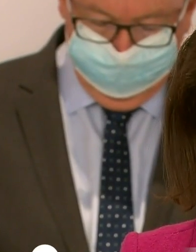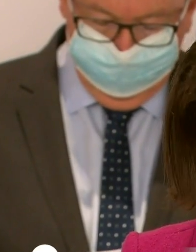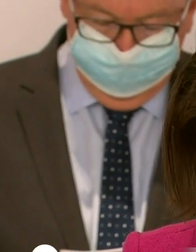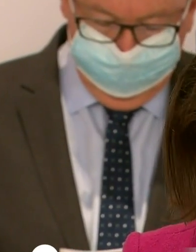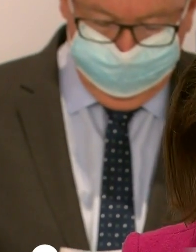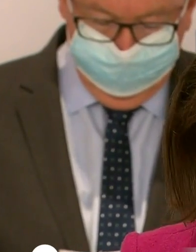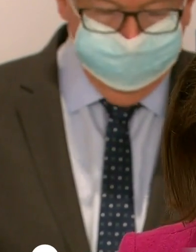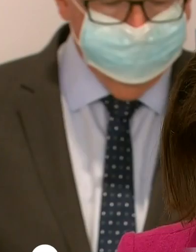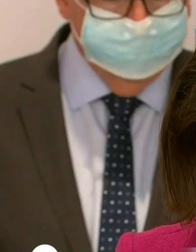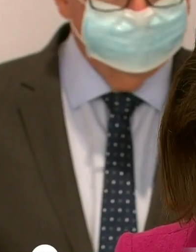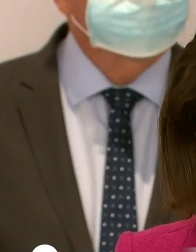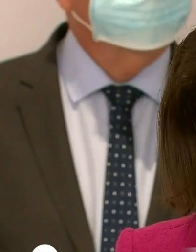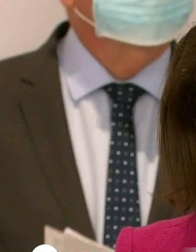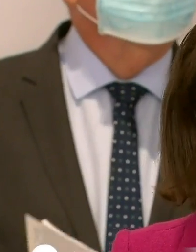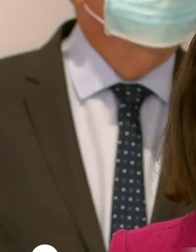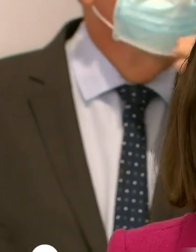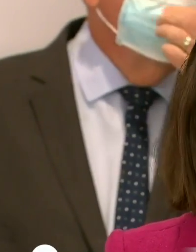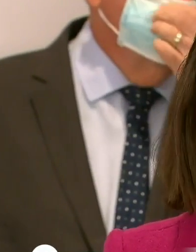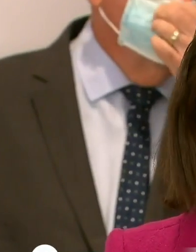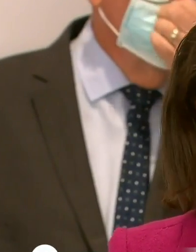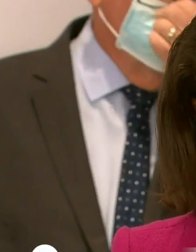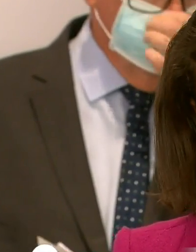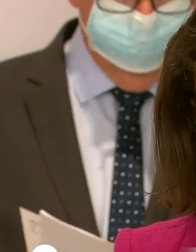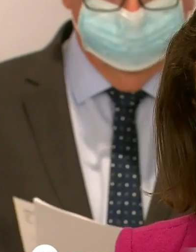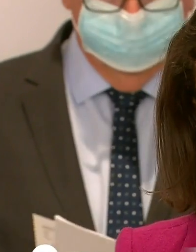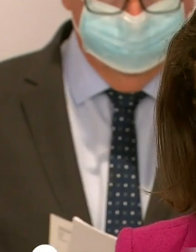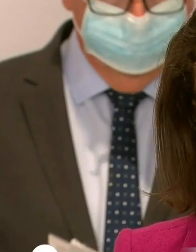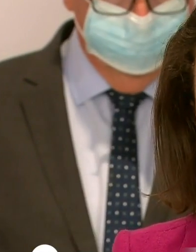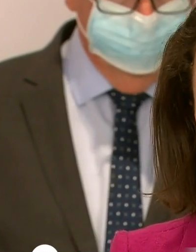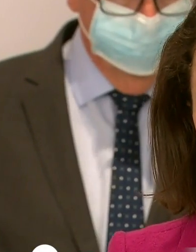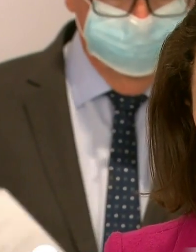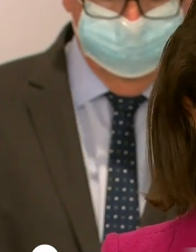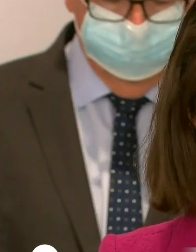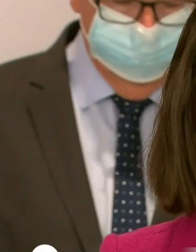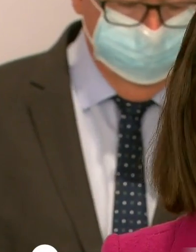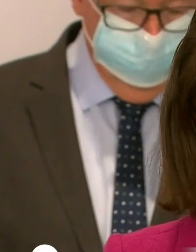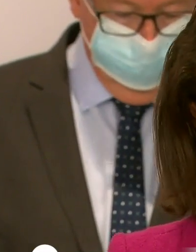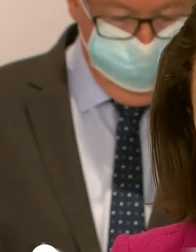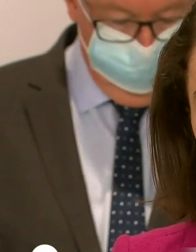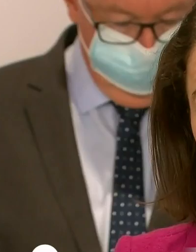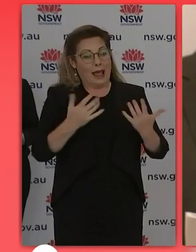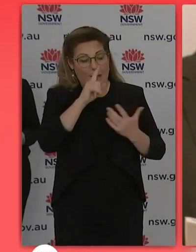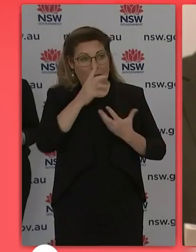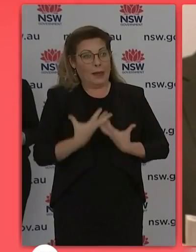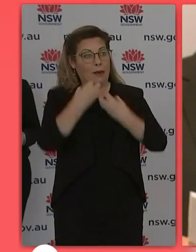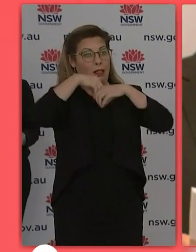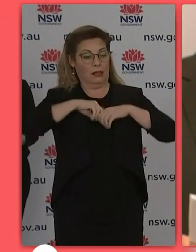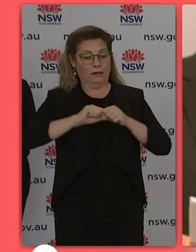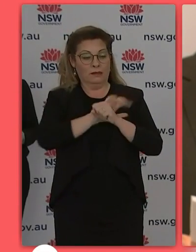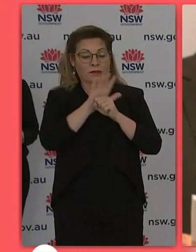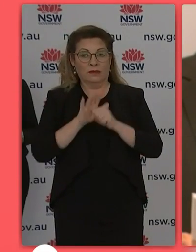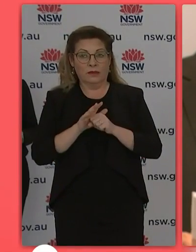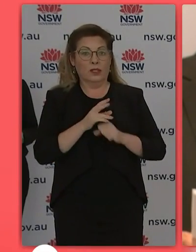and continue to keep those high test numbers but unfortunately we had an increase in case numbers from yesterday to 291